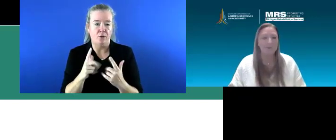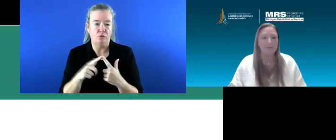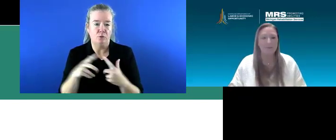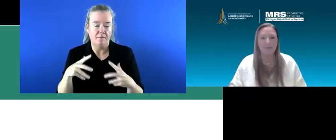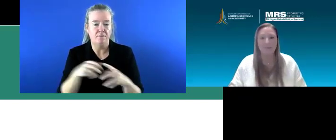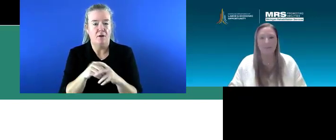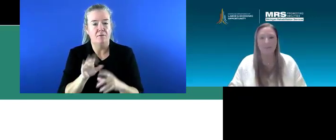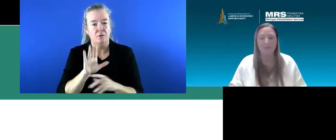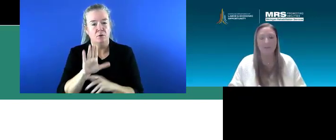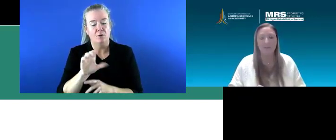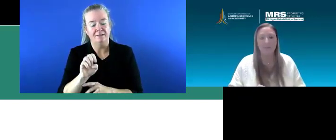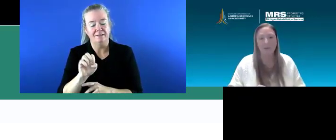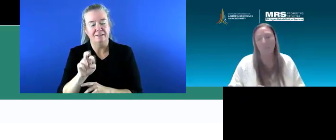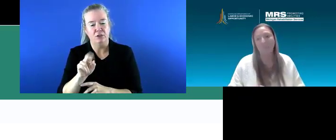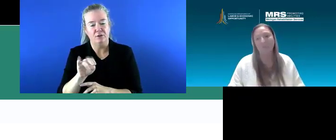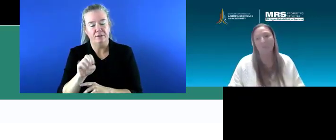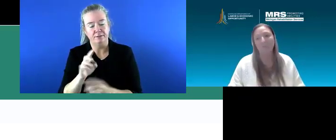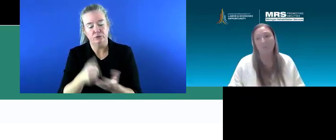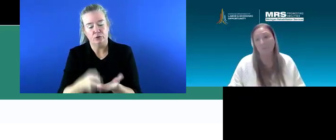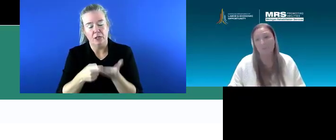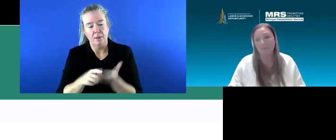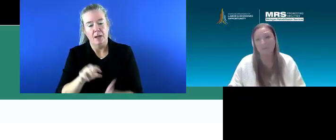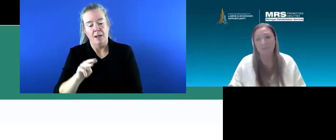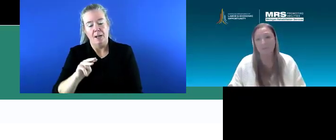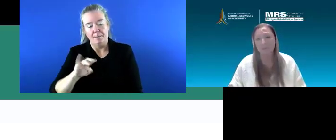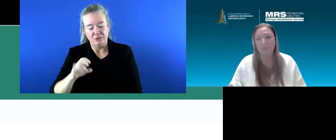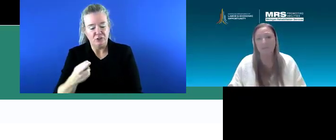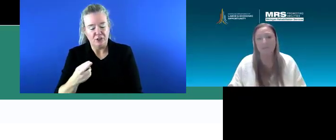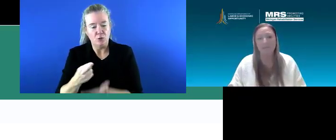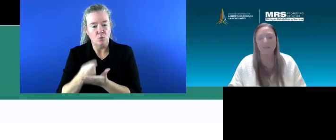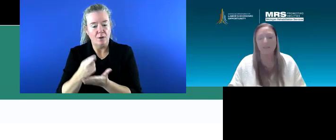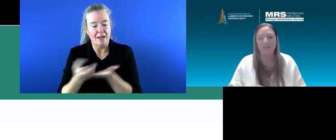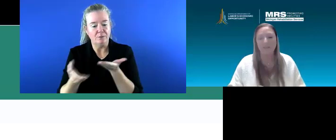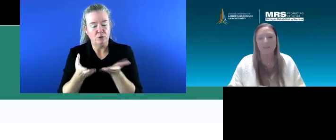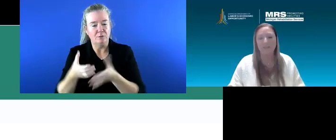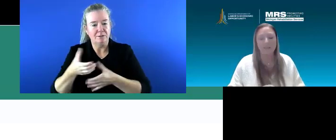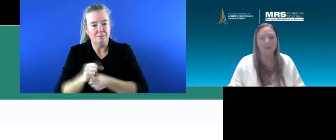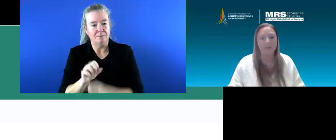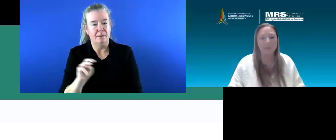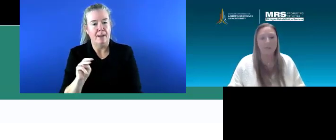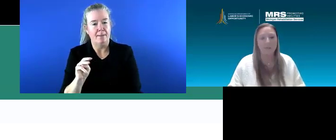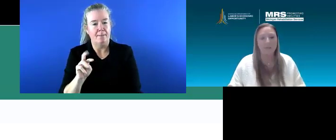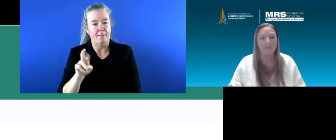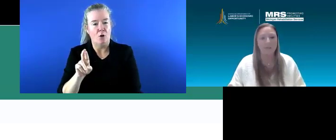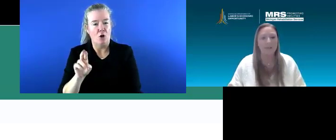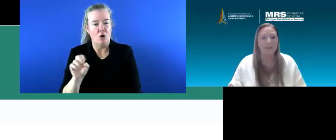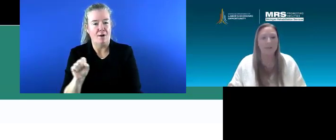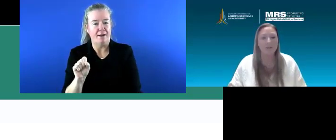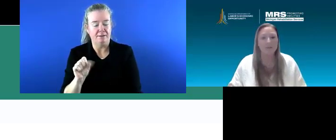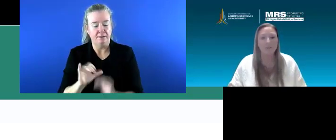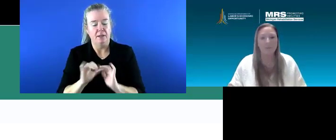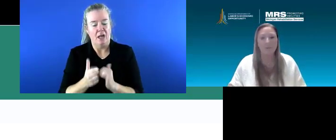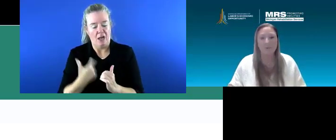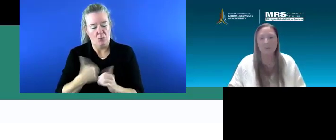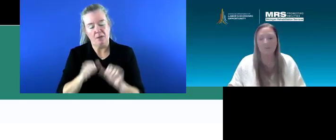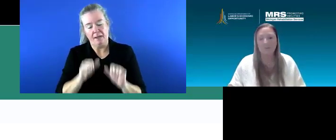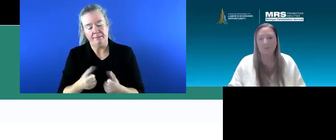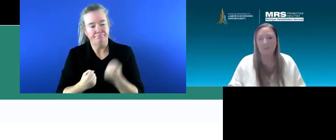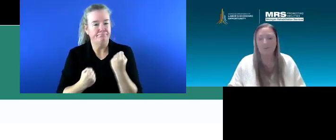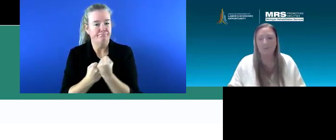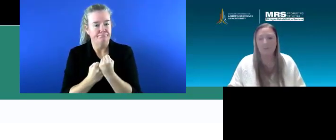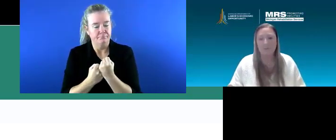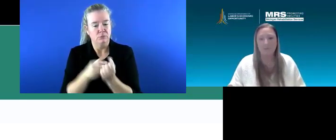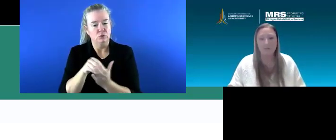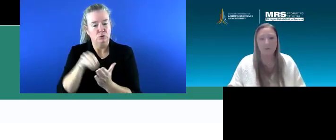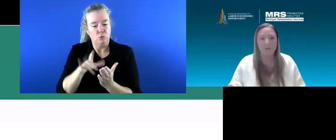part of your series and talking about Michigan Rehabilitation Services and how we can support the